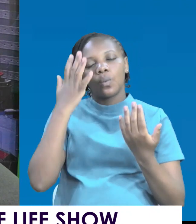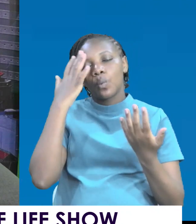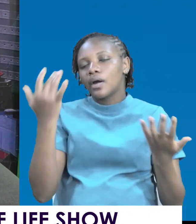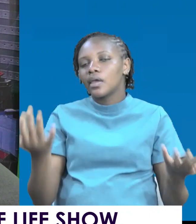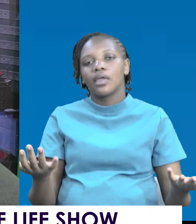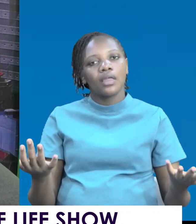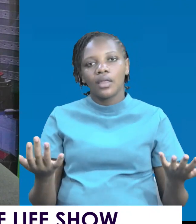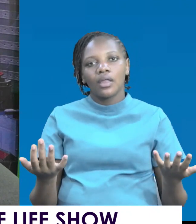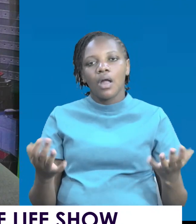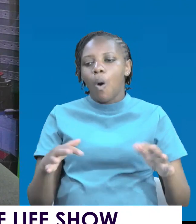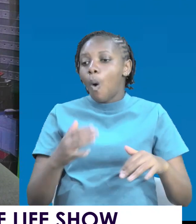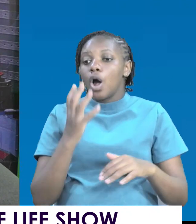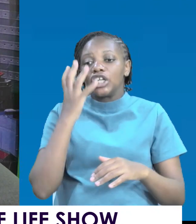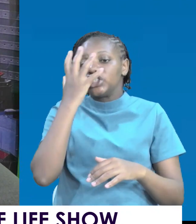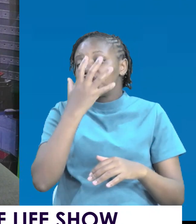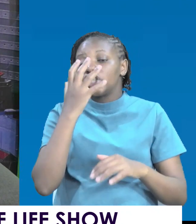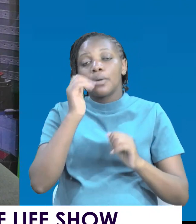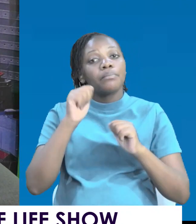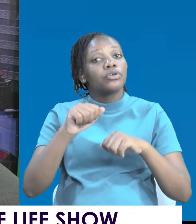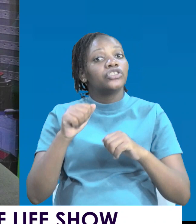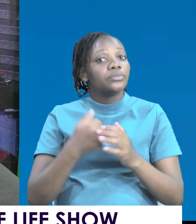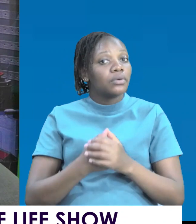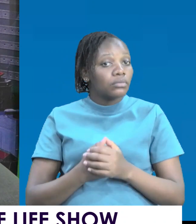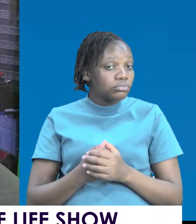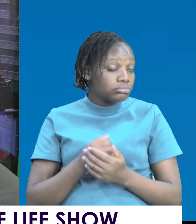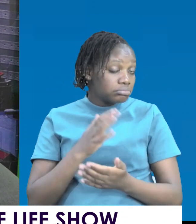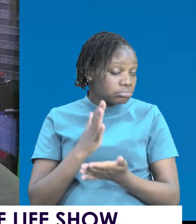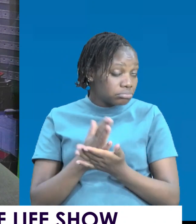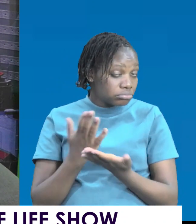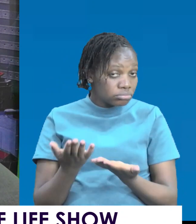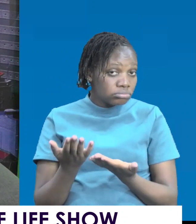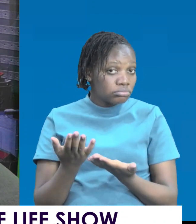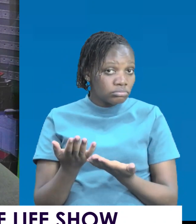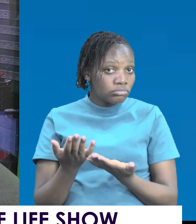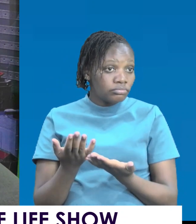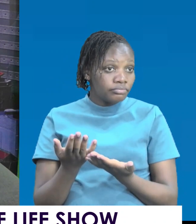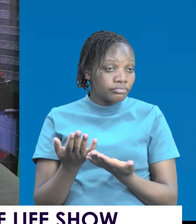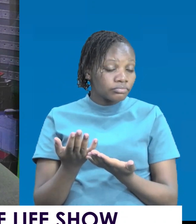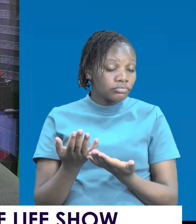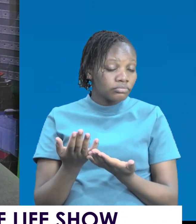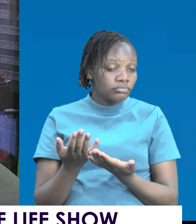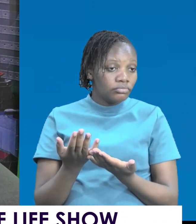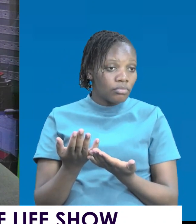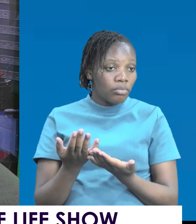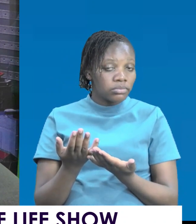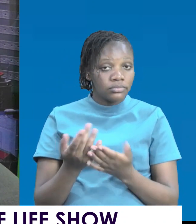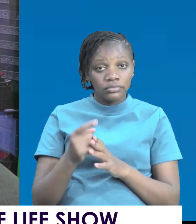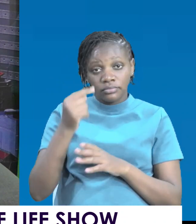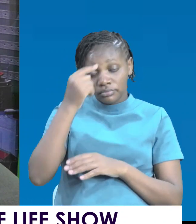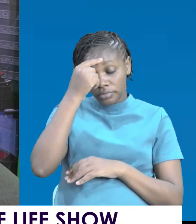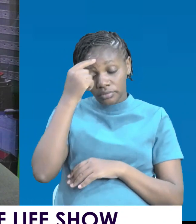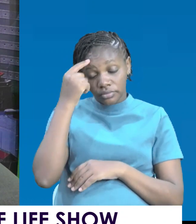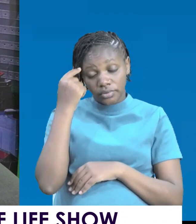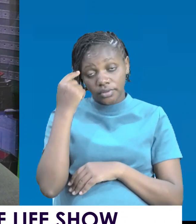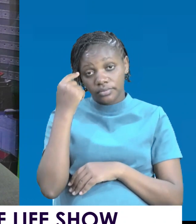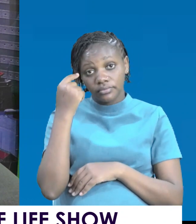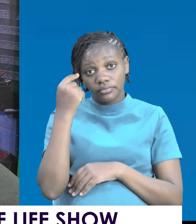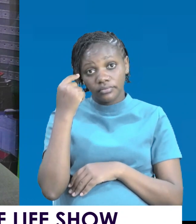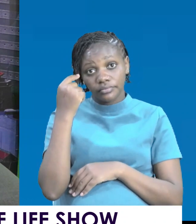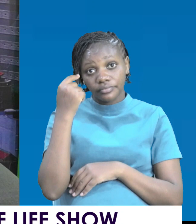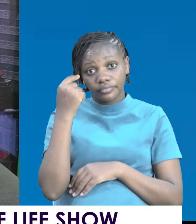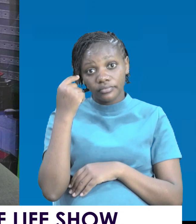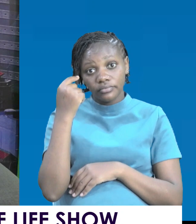shame. Trying to heal from embarrassment. Little embarrassments. Because of bouts of